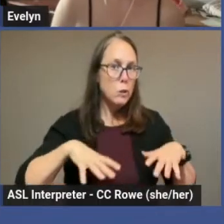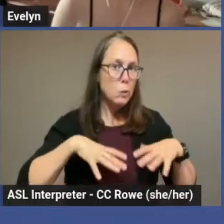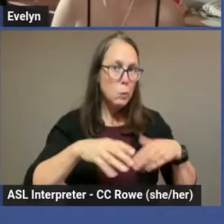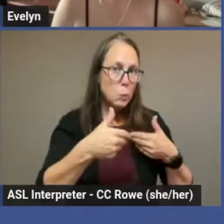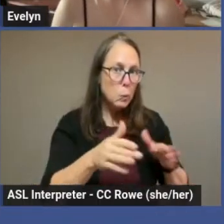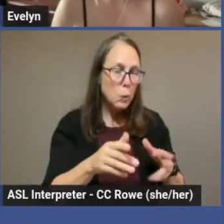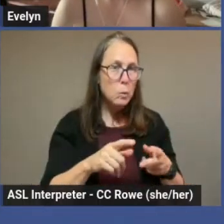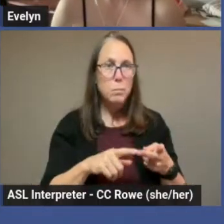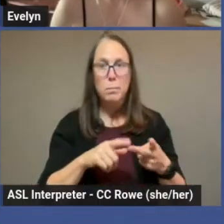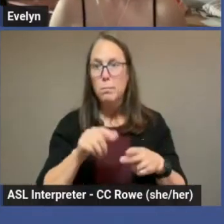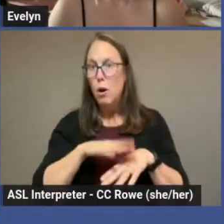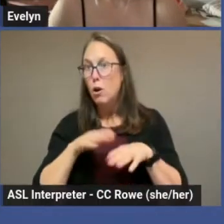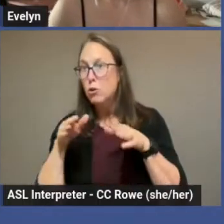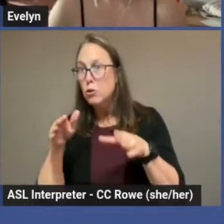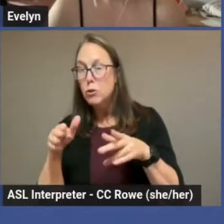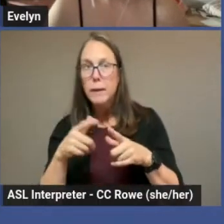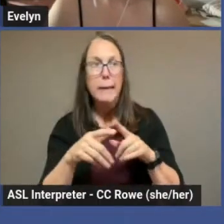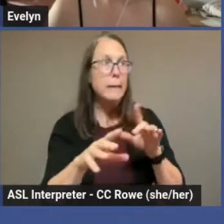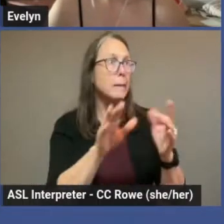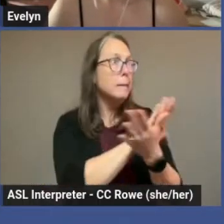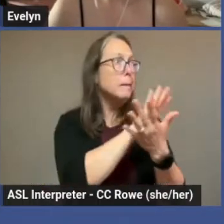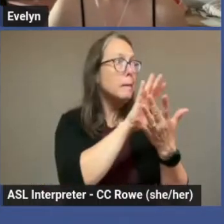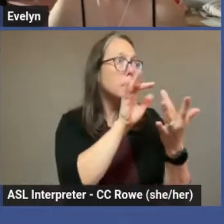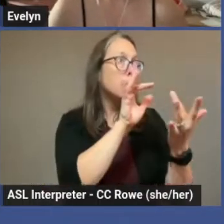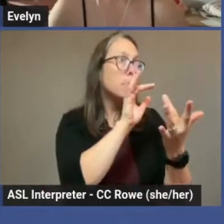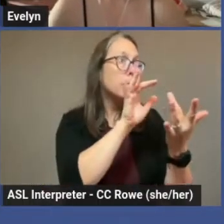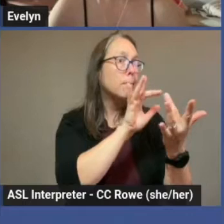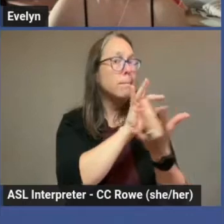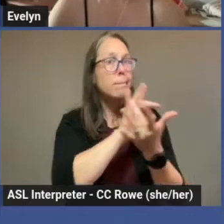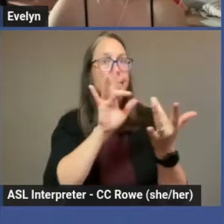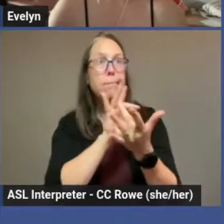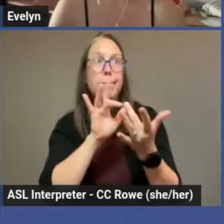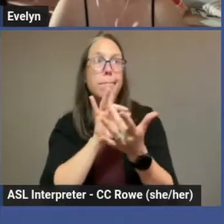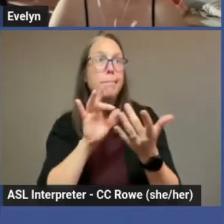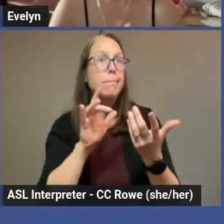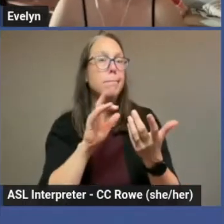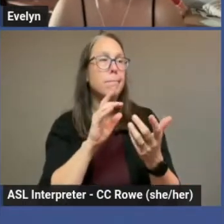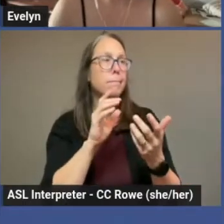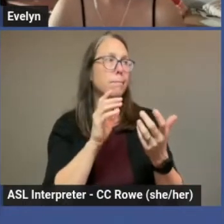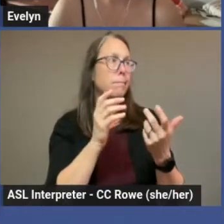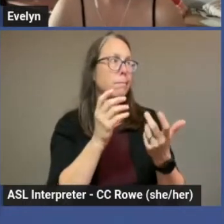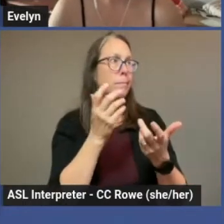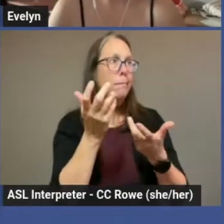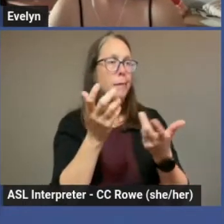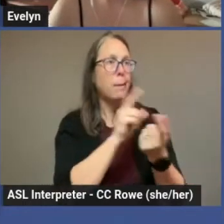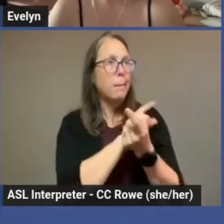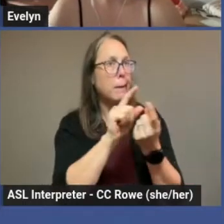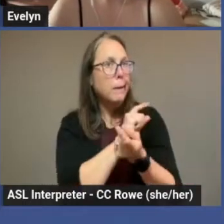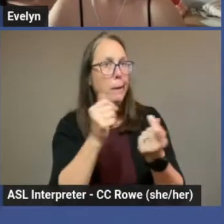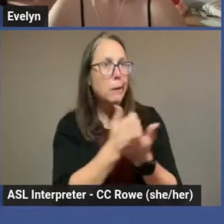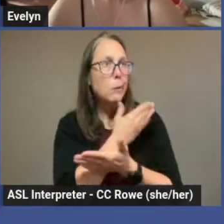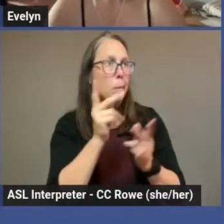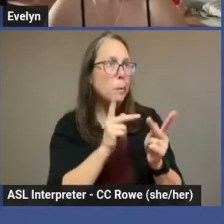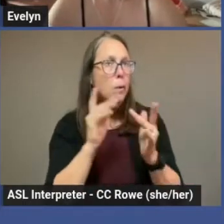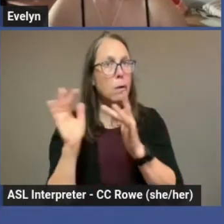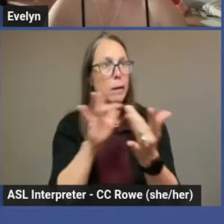finding people. And now we have this wealth of information online.